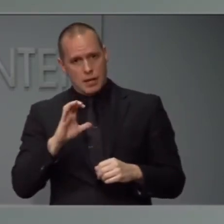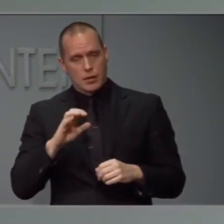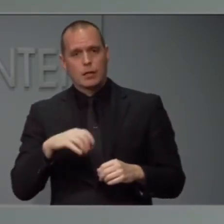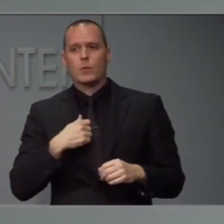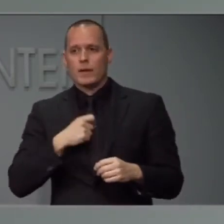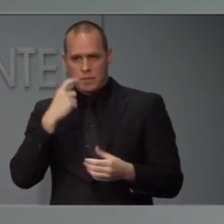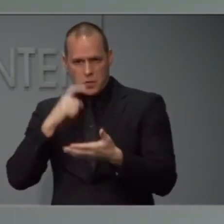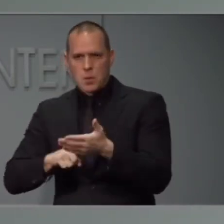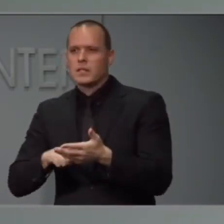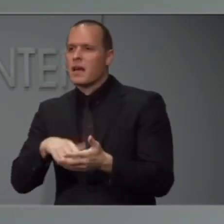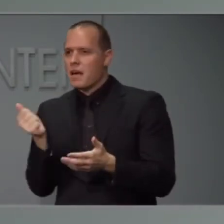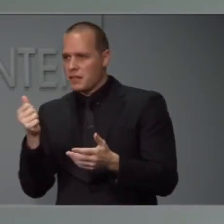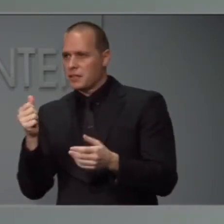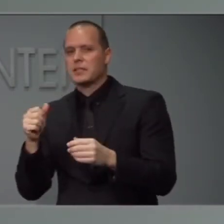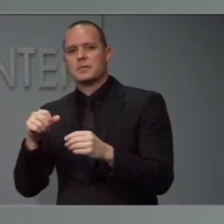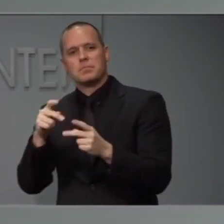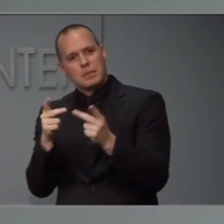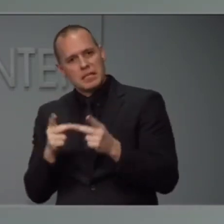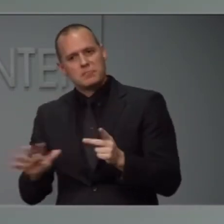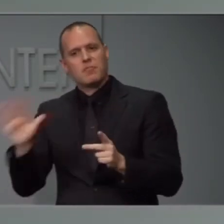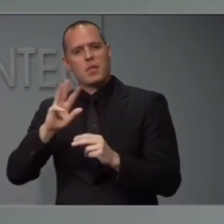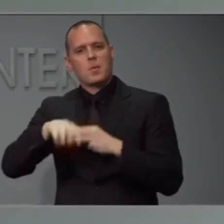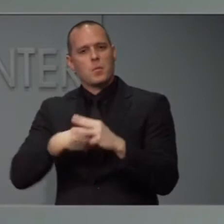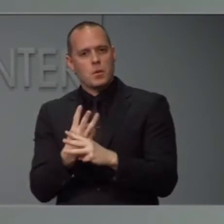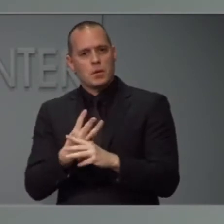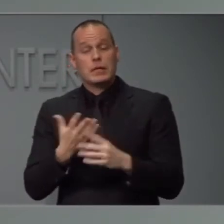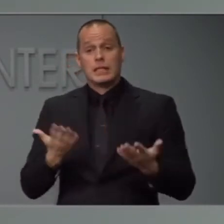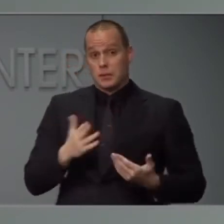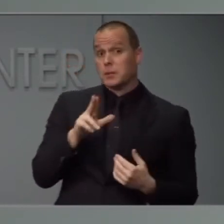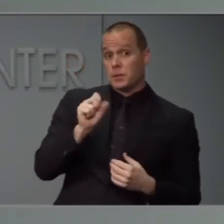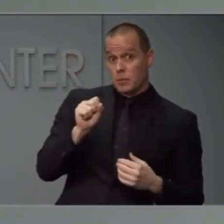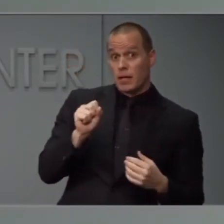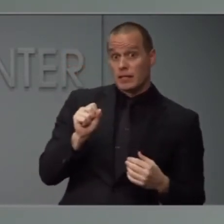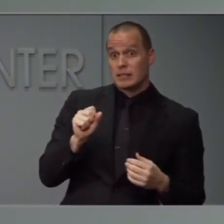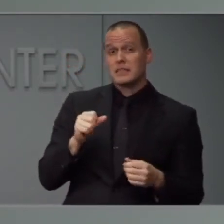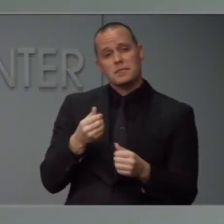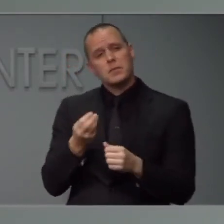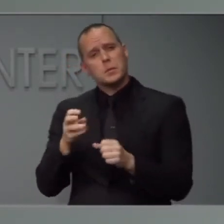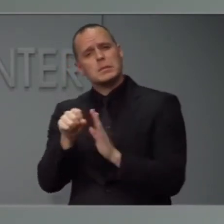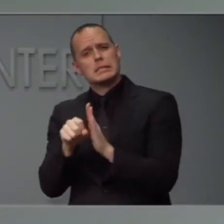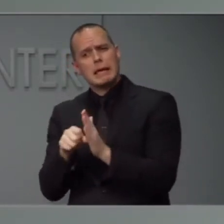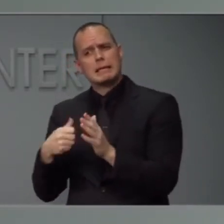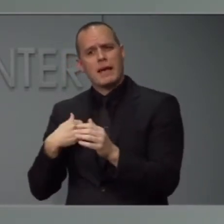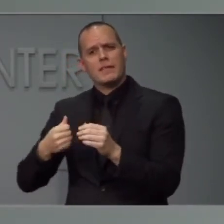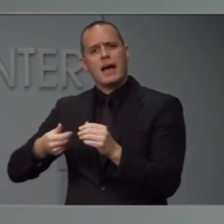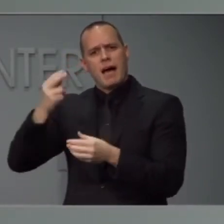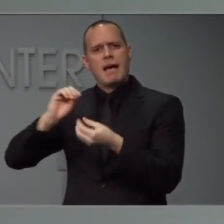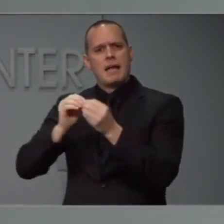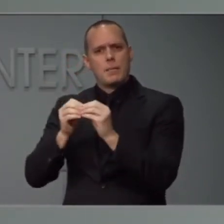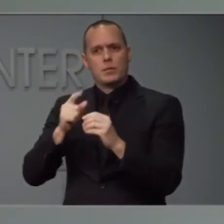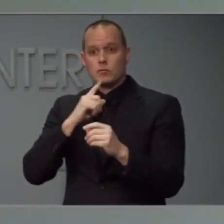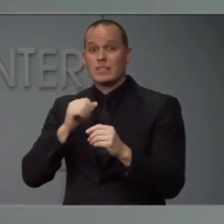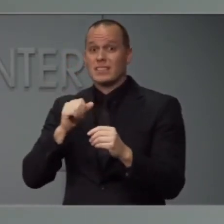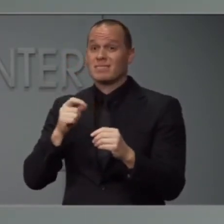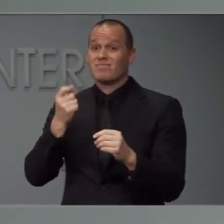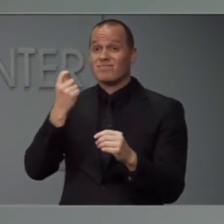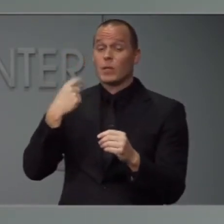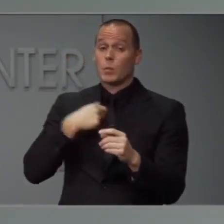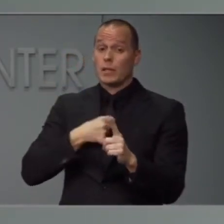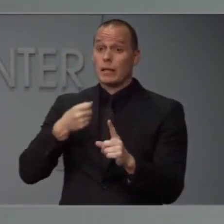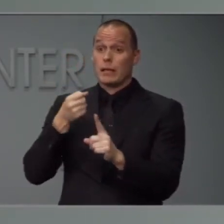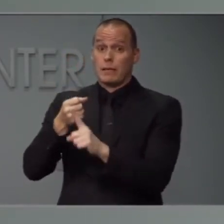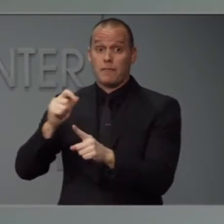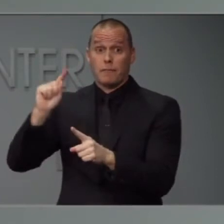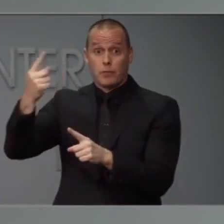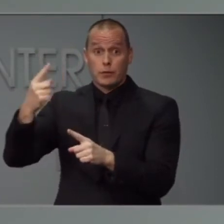the world and here in the United States, in a few states that are a couple of weeks ahead of us. So looking